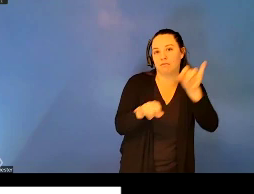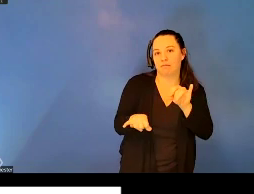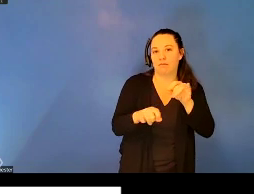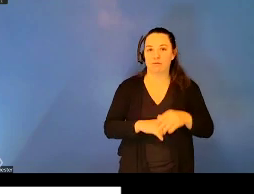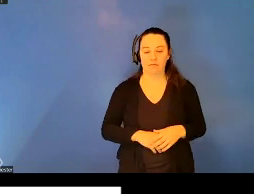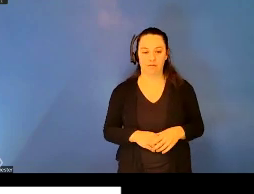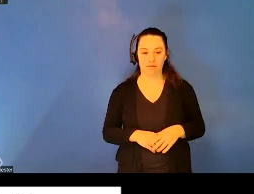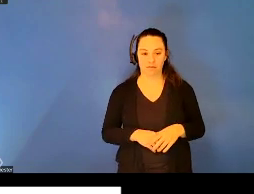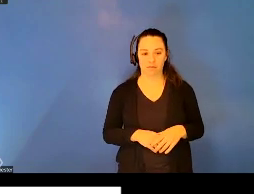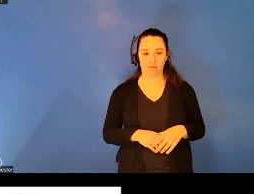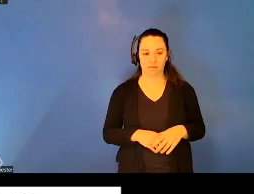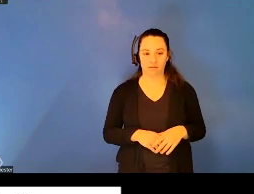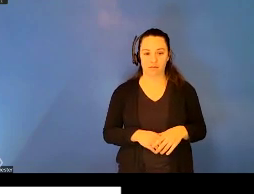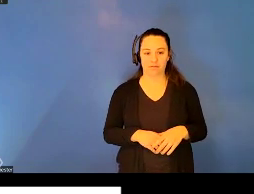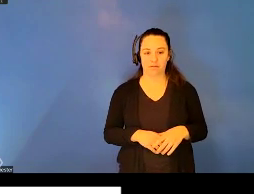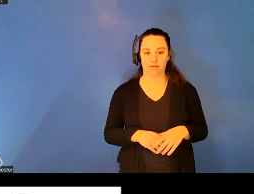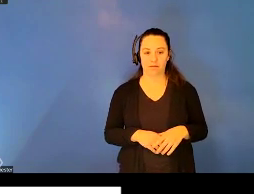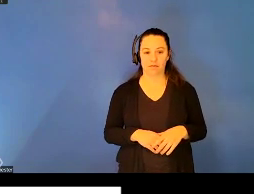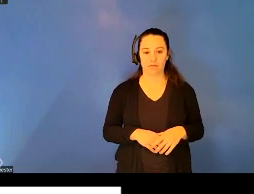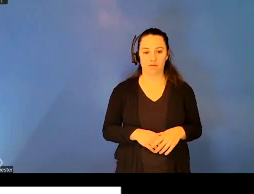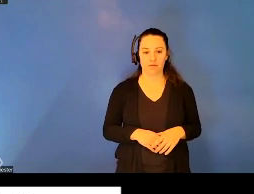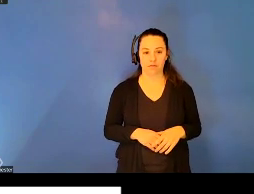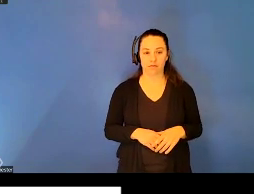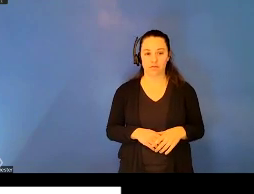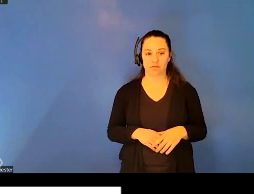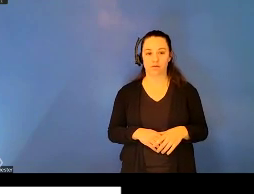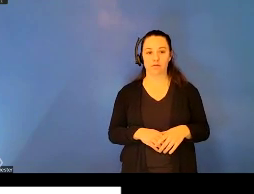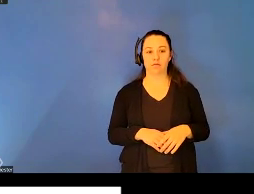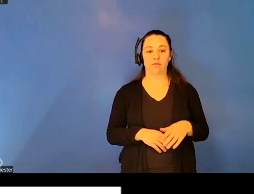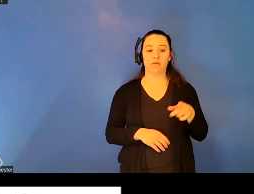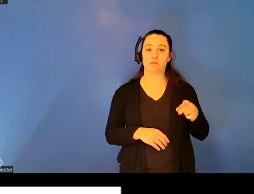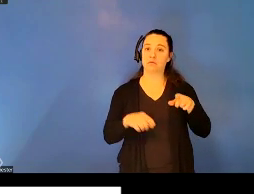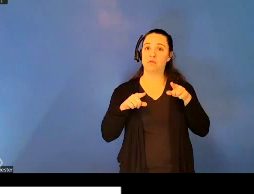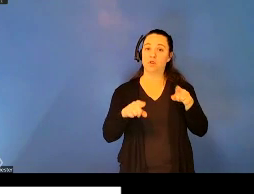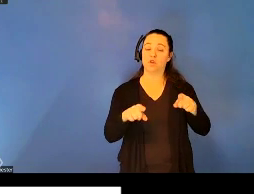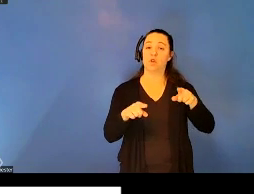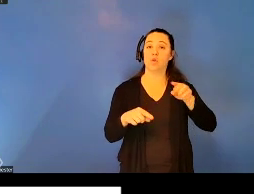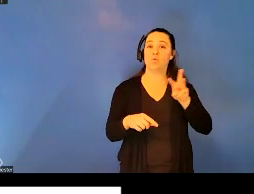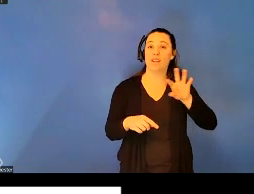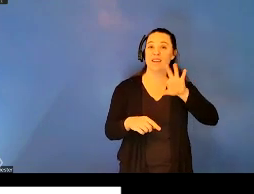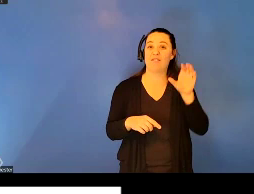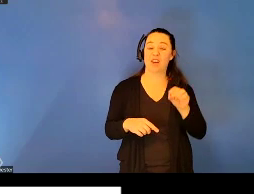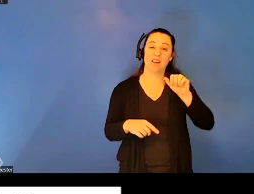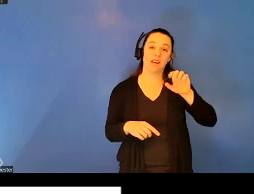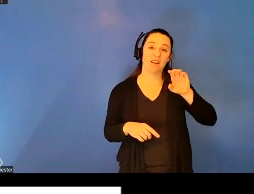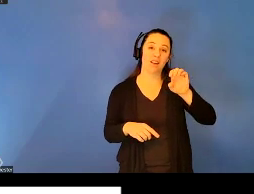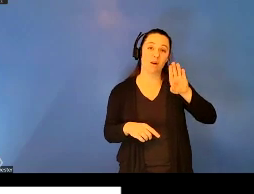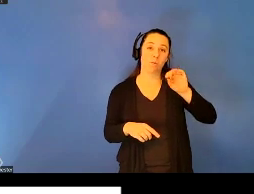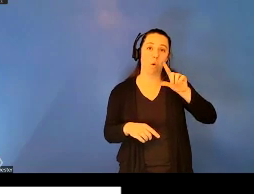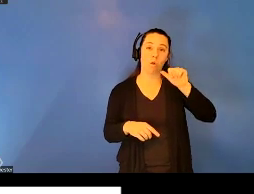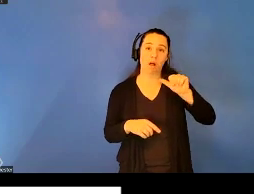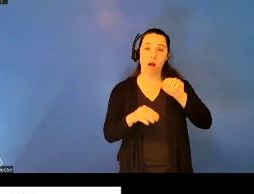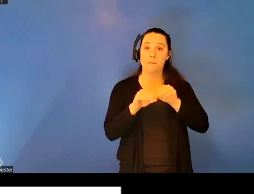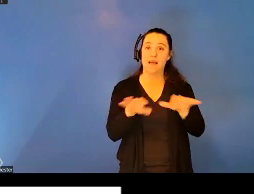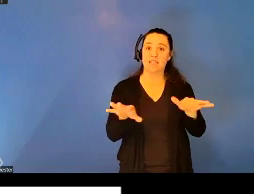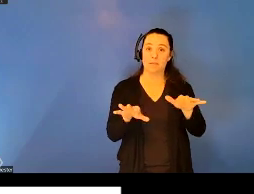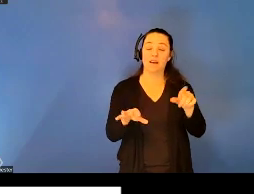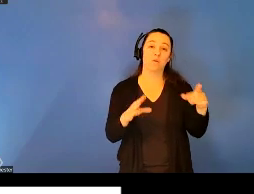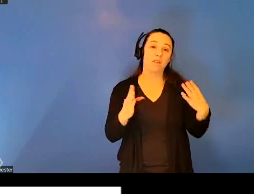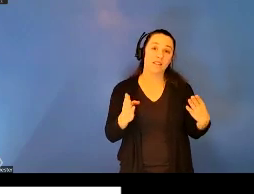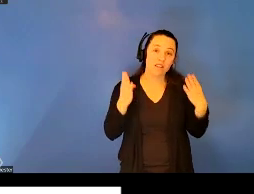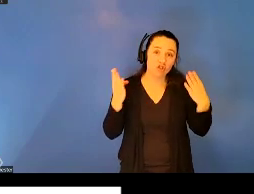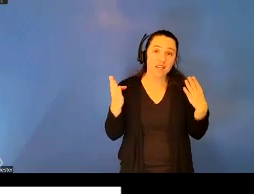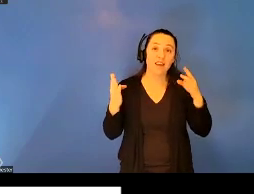In this moment of that West African Ebola epidemic, it was suggested that the crisis the world was witnessing playing out via